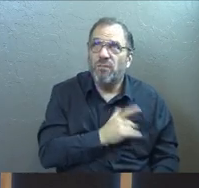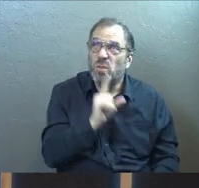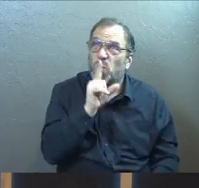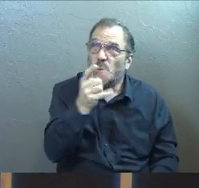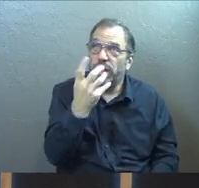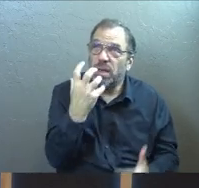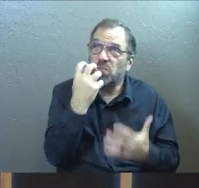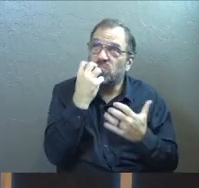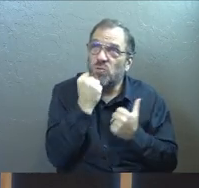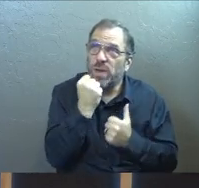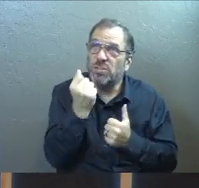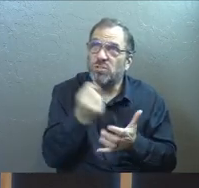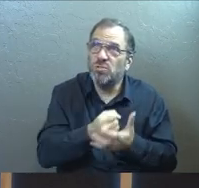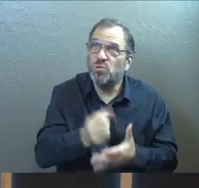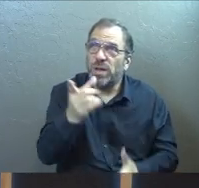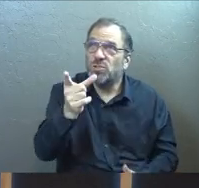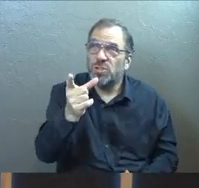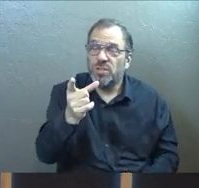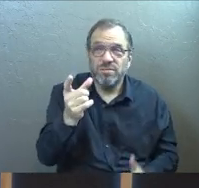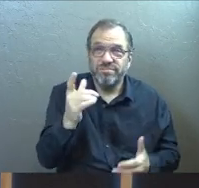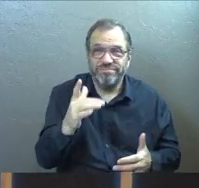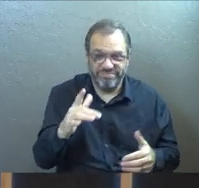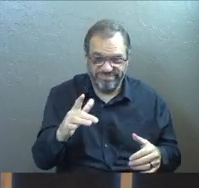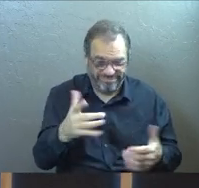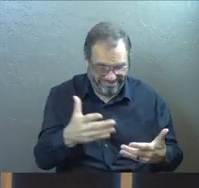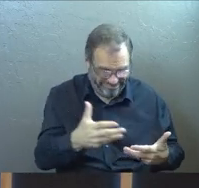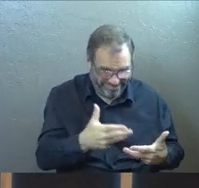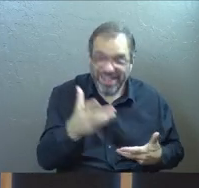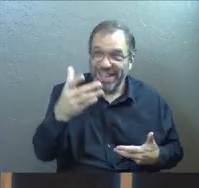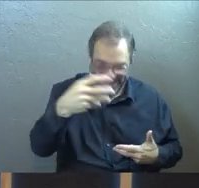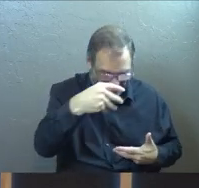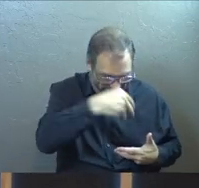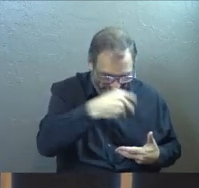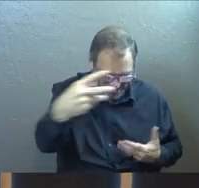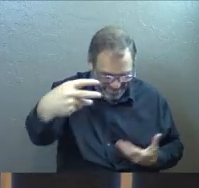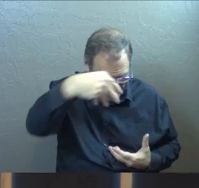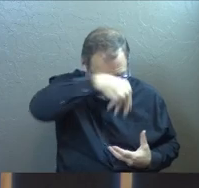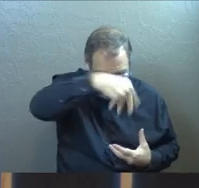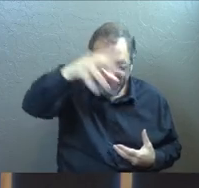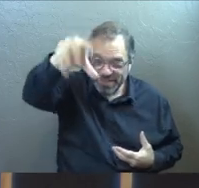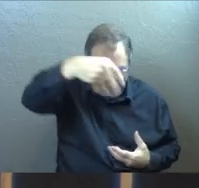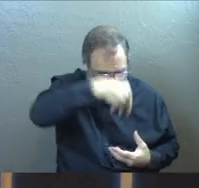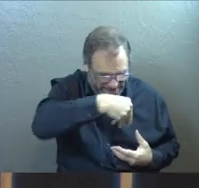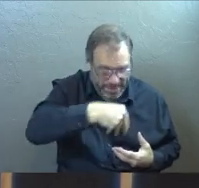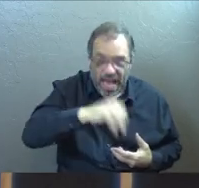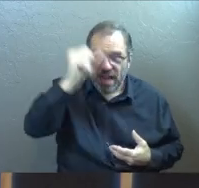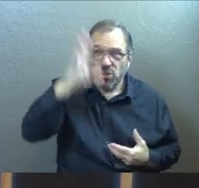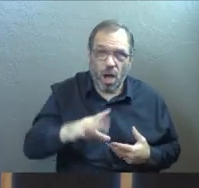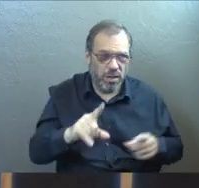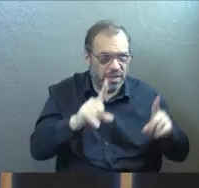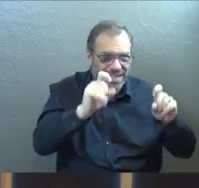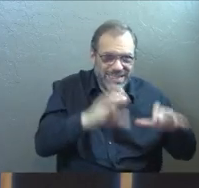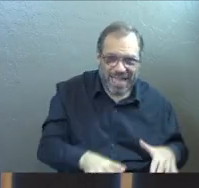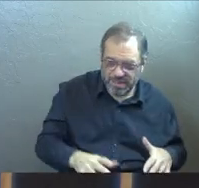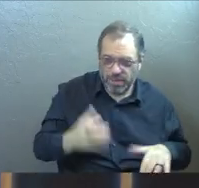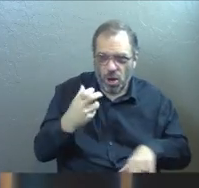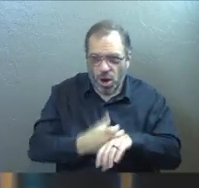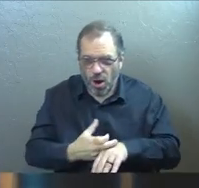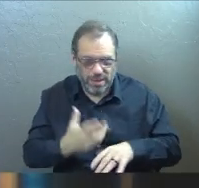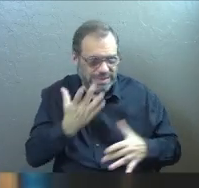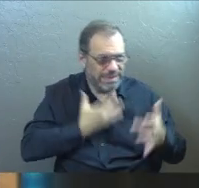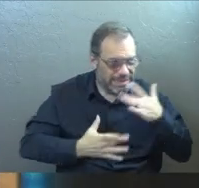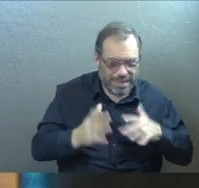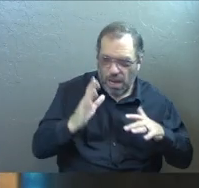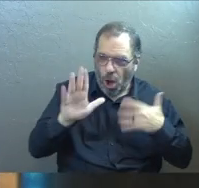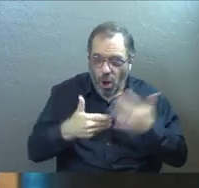treasure. Do I? And how many times in your life is God taking you through a trial or he's taking you through a hard time or he's